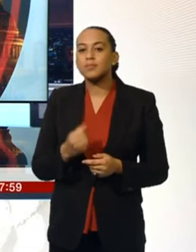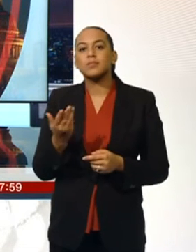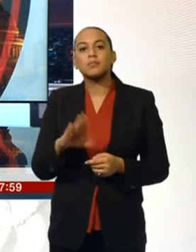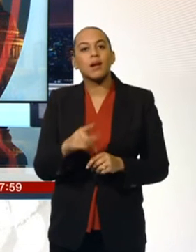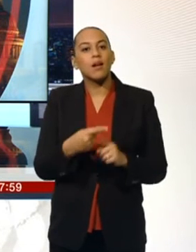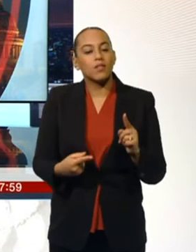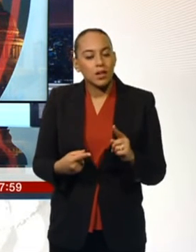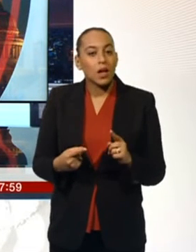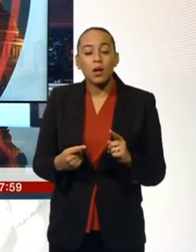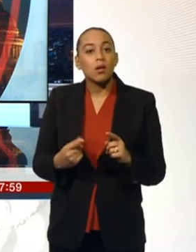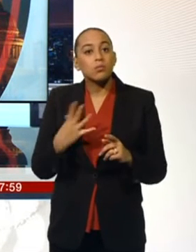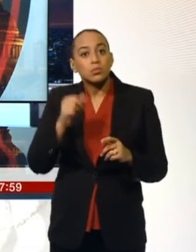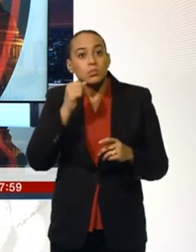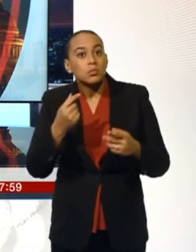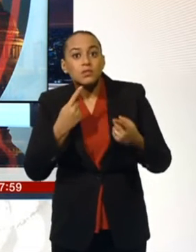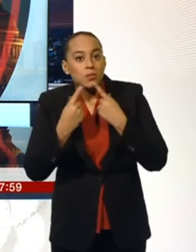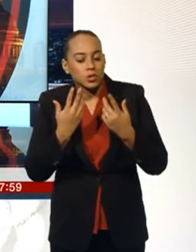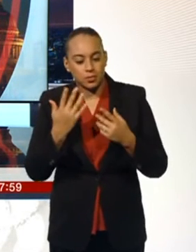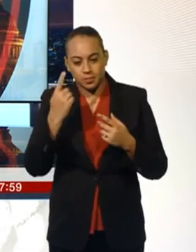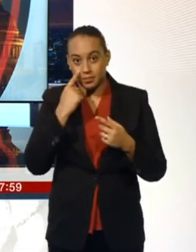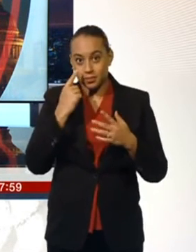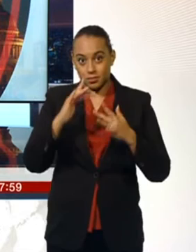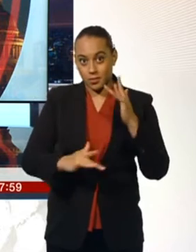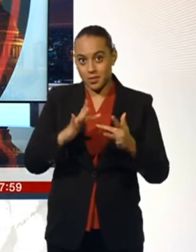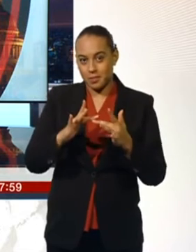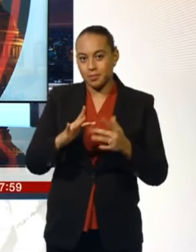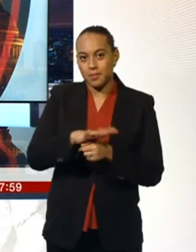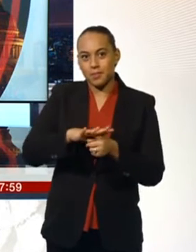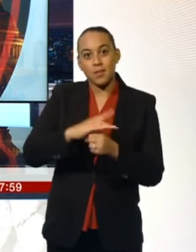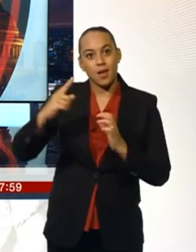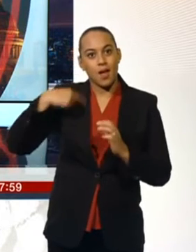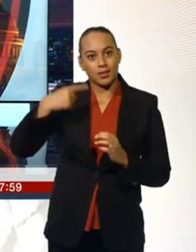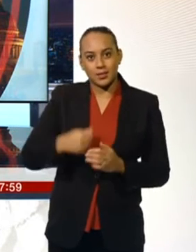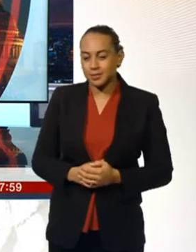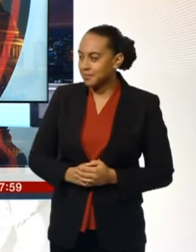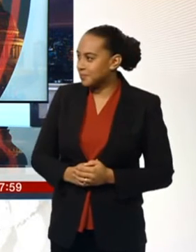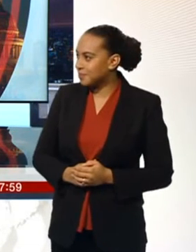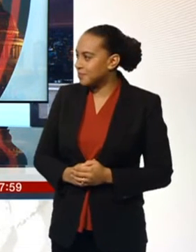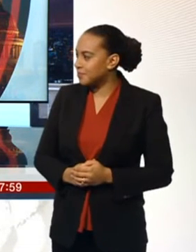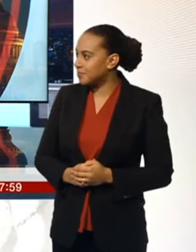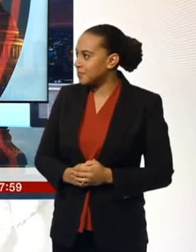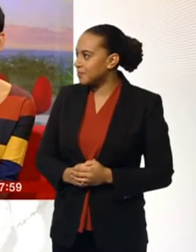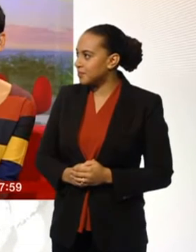you can follow all the news for London as it happens on the BBC Local Live page of our website. Now back to Charlie and Naga.